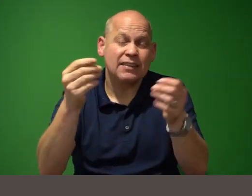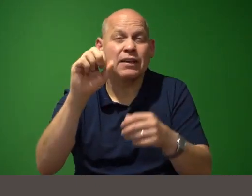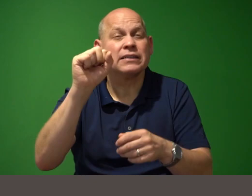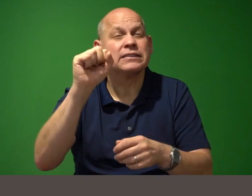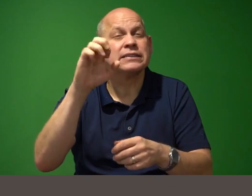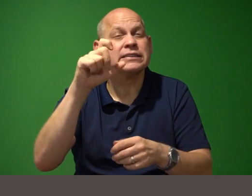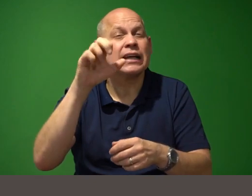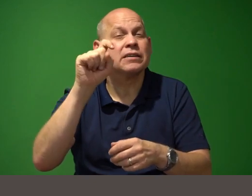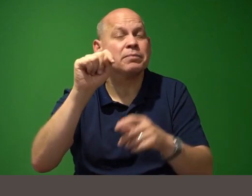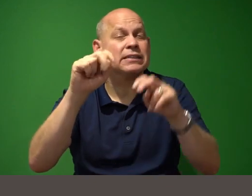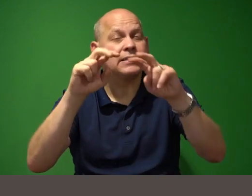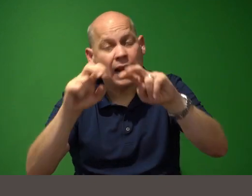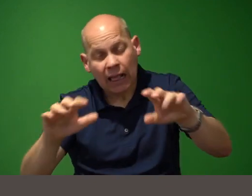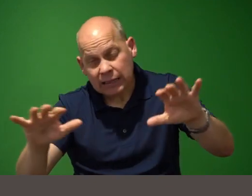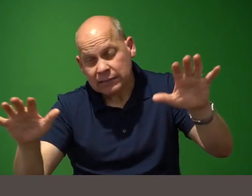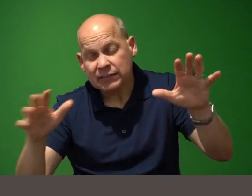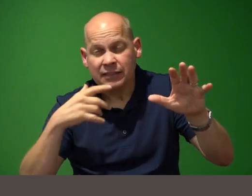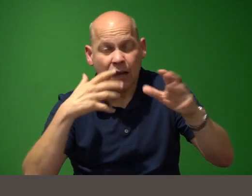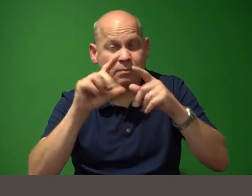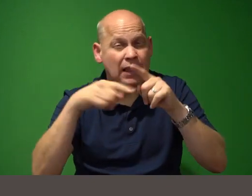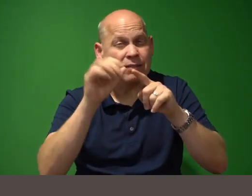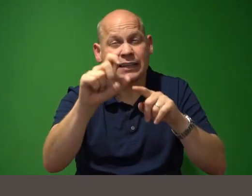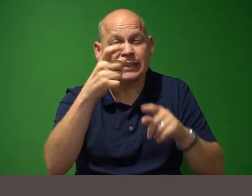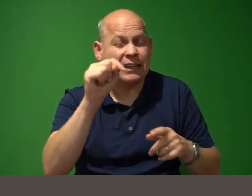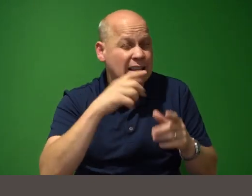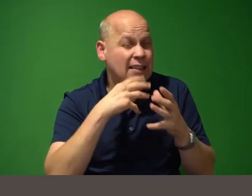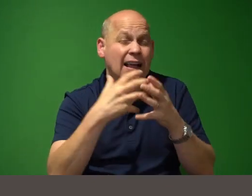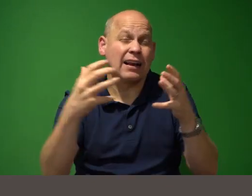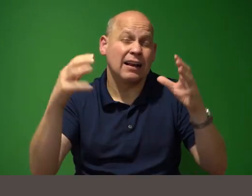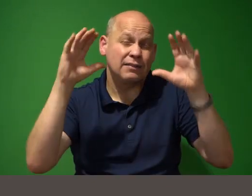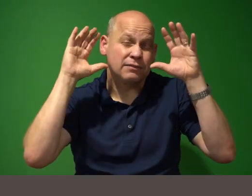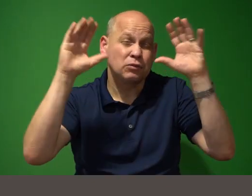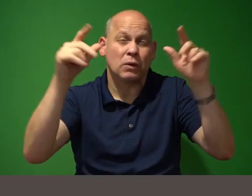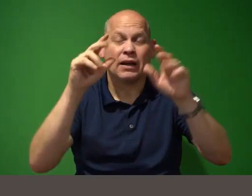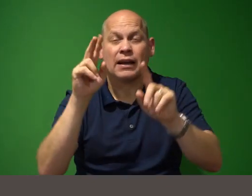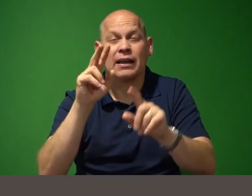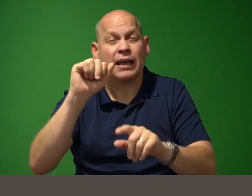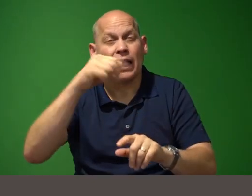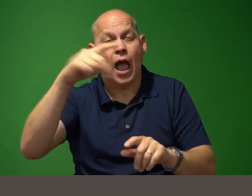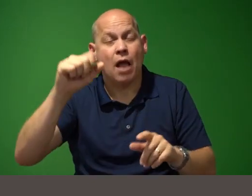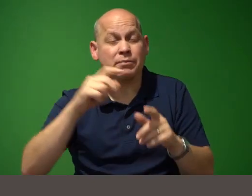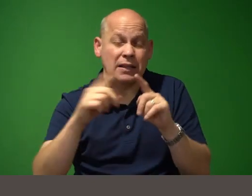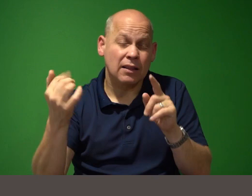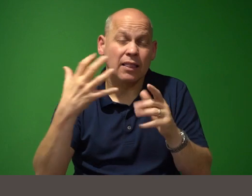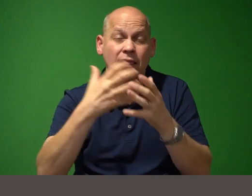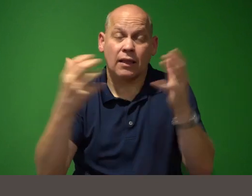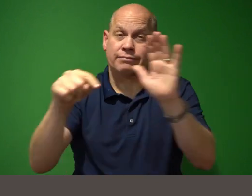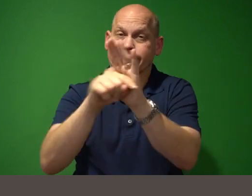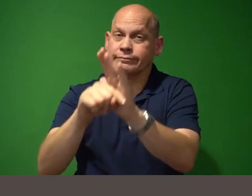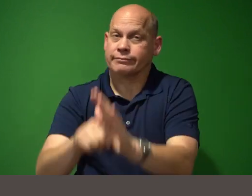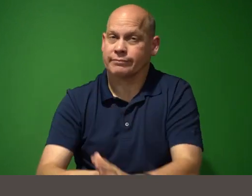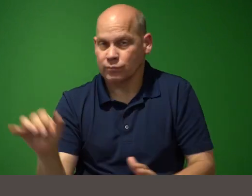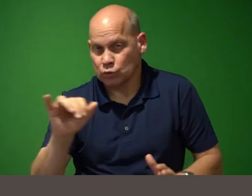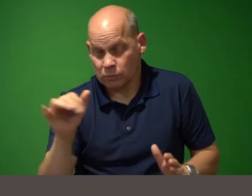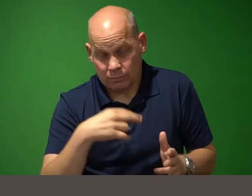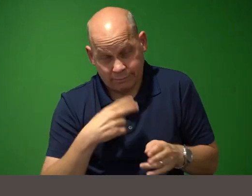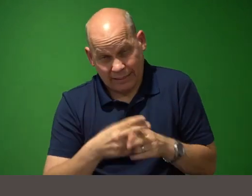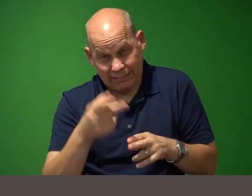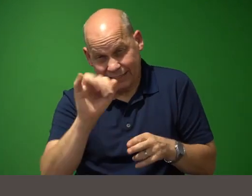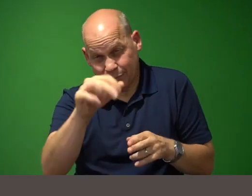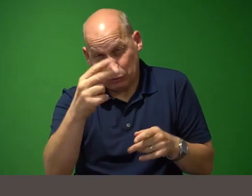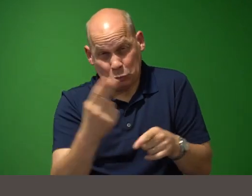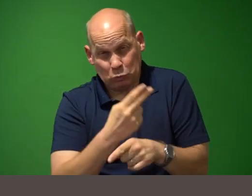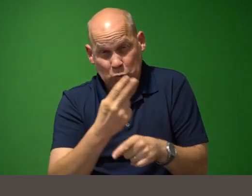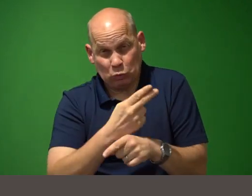a lot of great applications but a lot of pitfalls like i mentioned if you're using faulty data